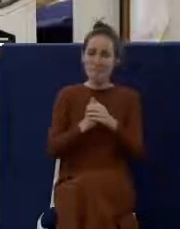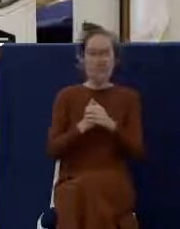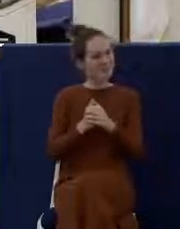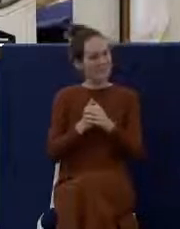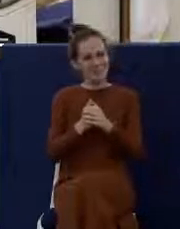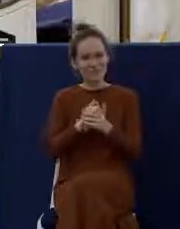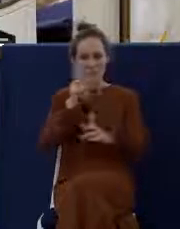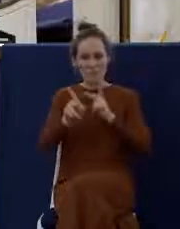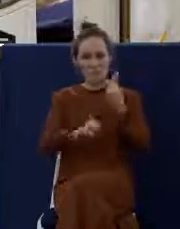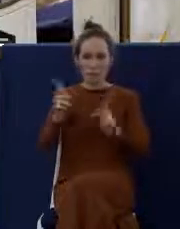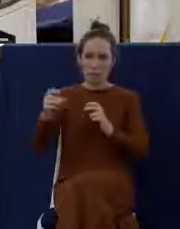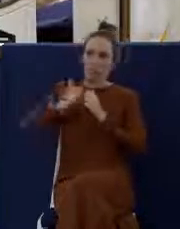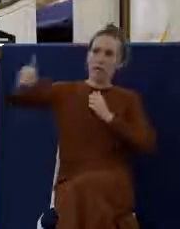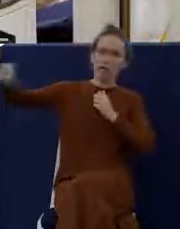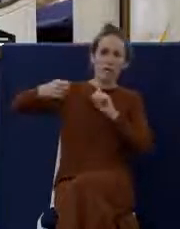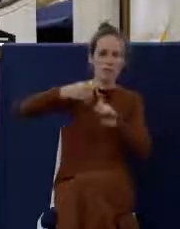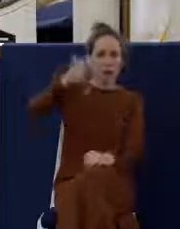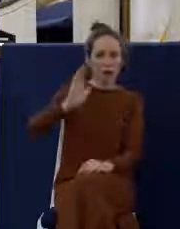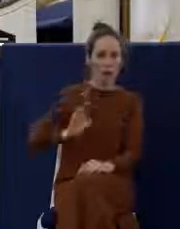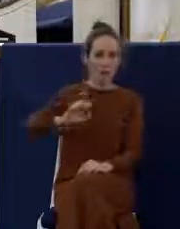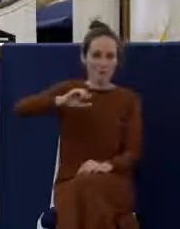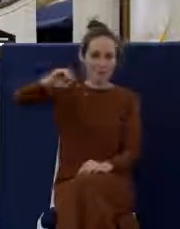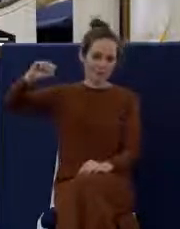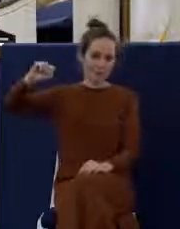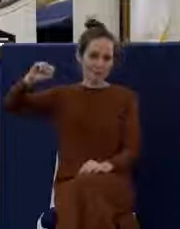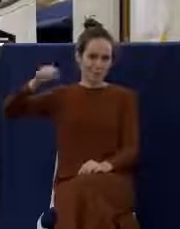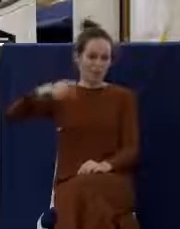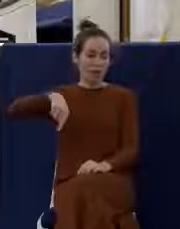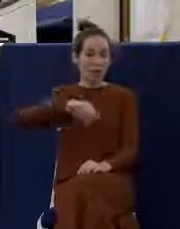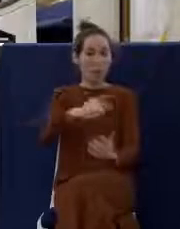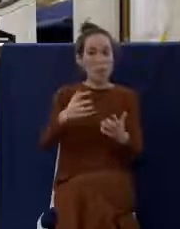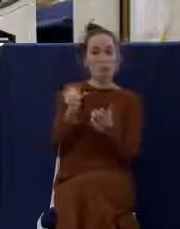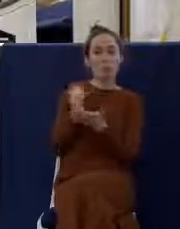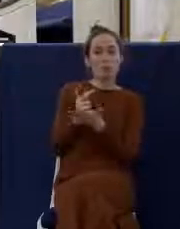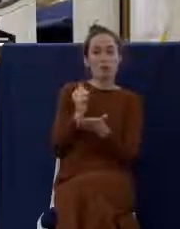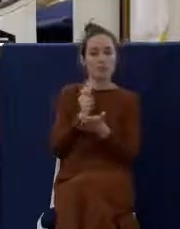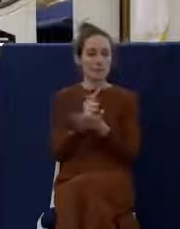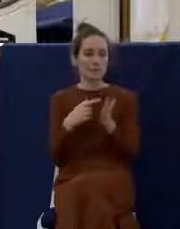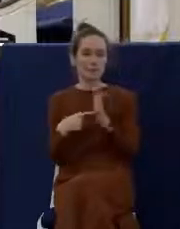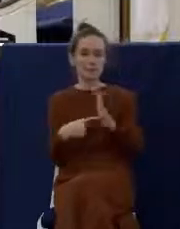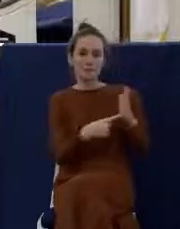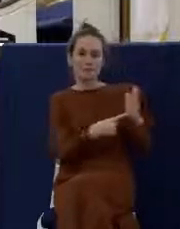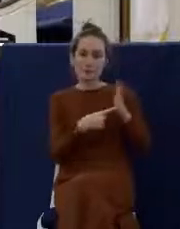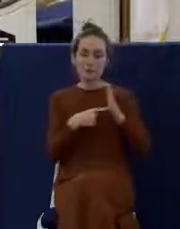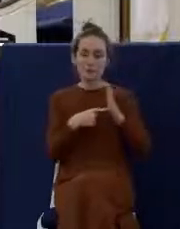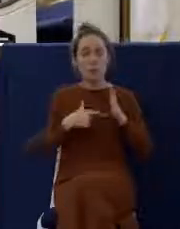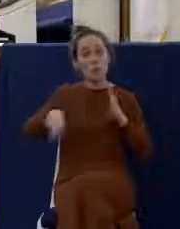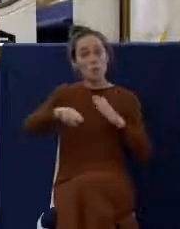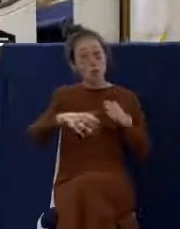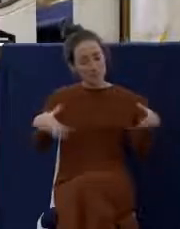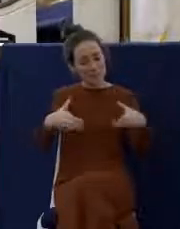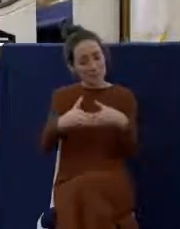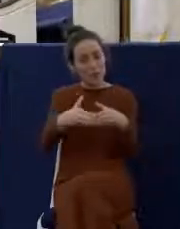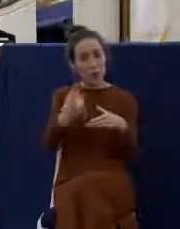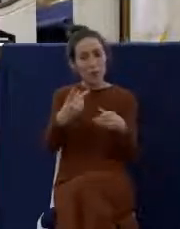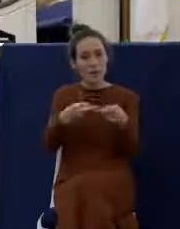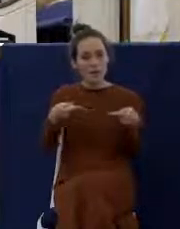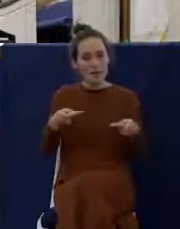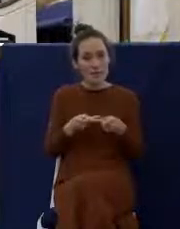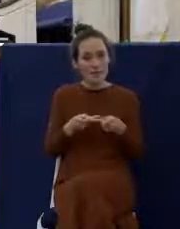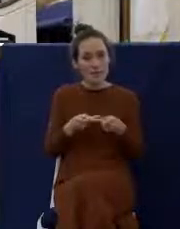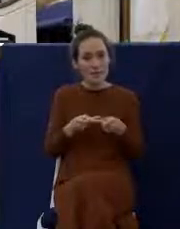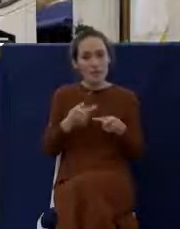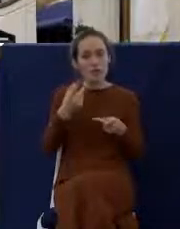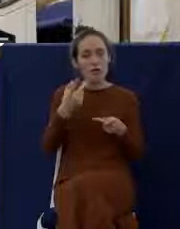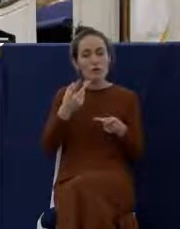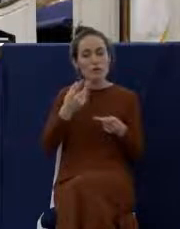among you, that they which are approved might be made manifest among you. When you come together, therefore, in one place, that is not to eat the Lord's